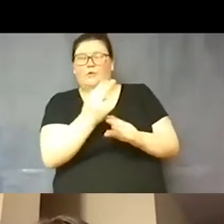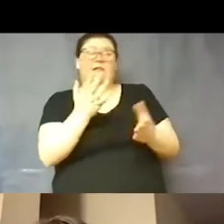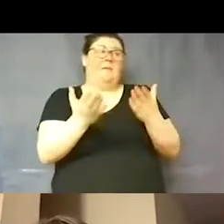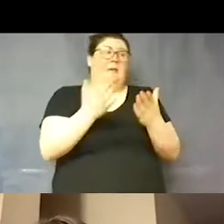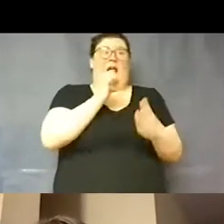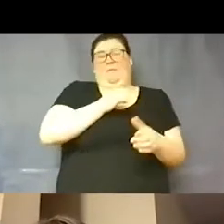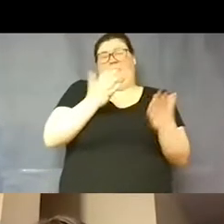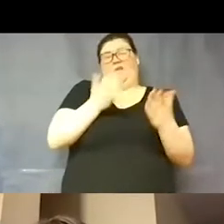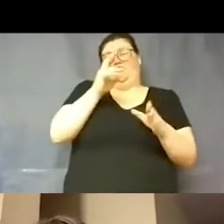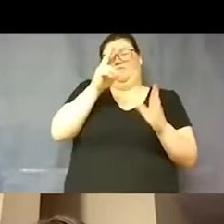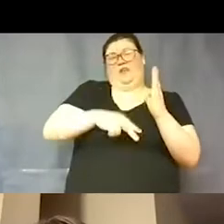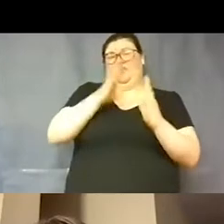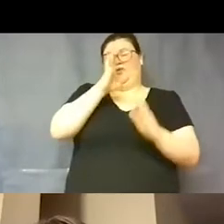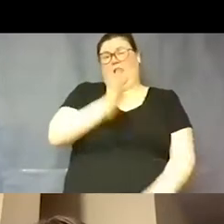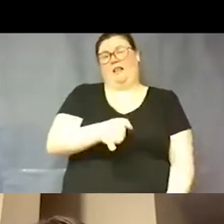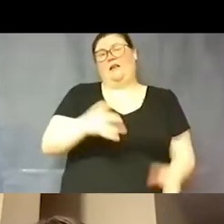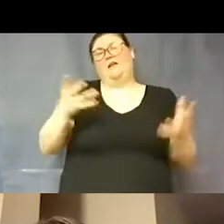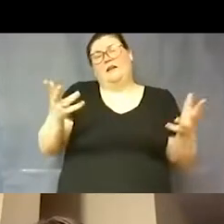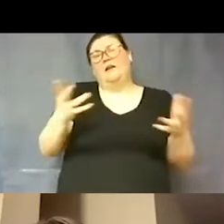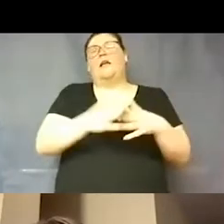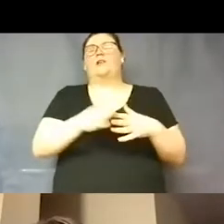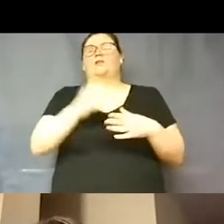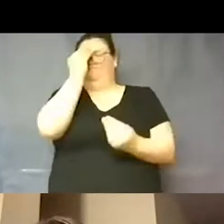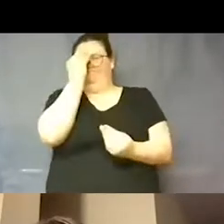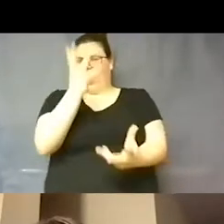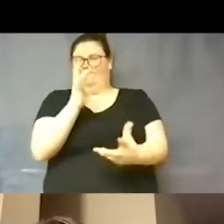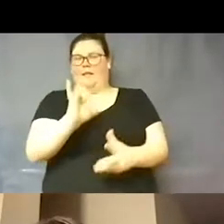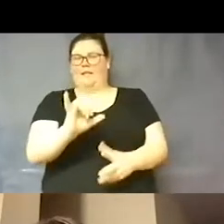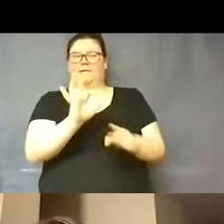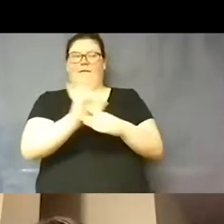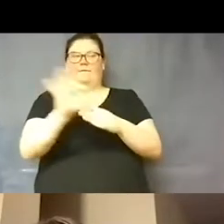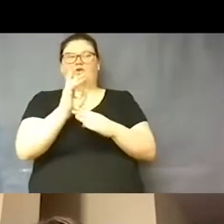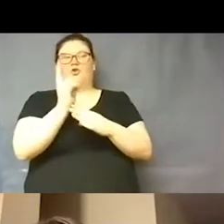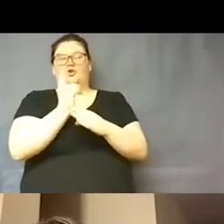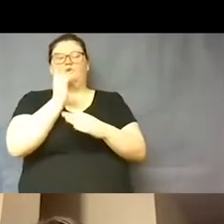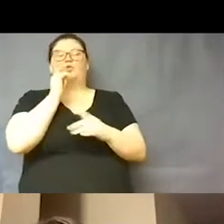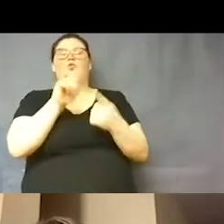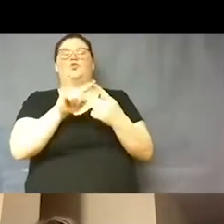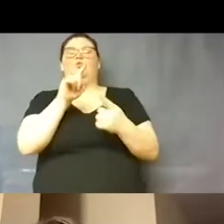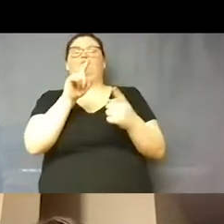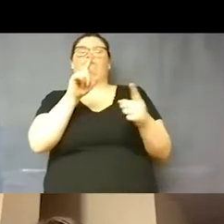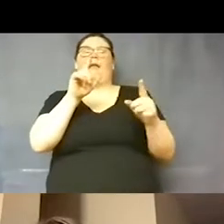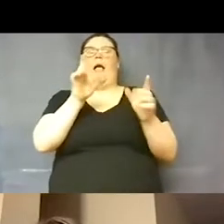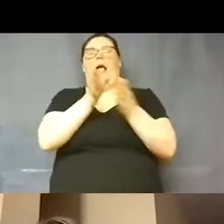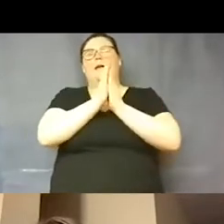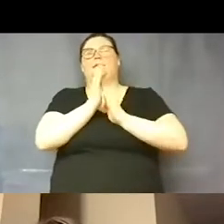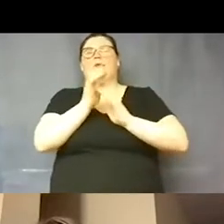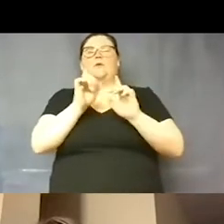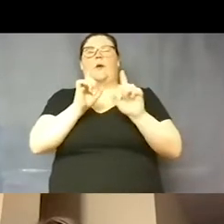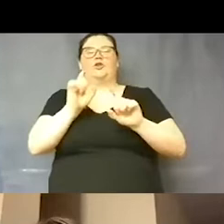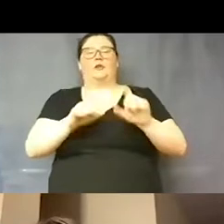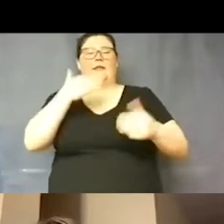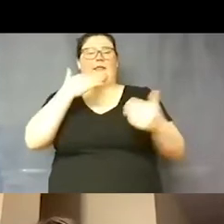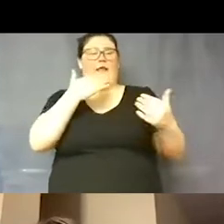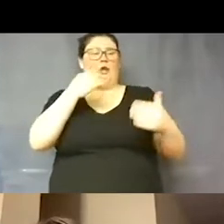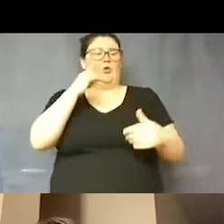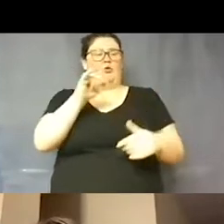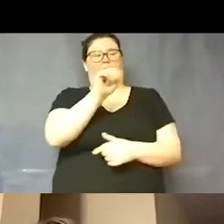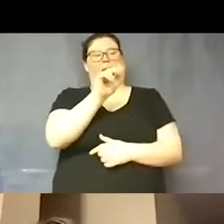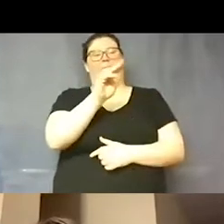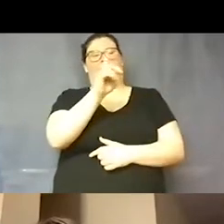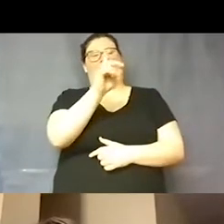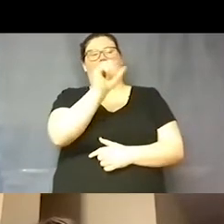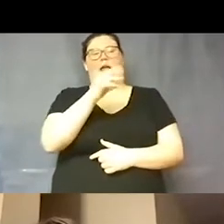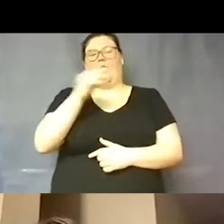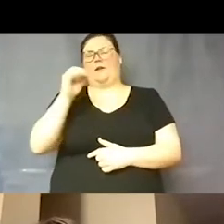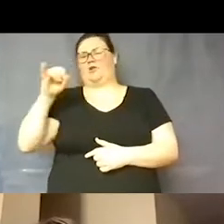directly, so just so you know that that's the function to use to ask a question. I want to thank our interpreters tonight. We have Amanda and JC who